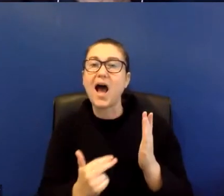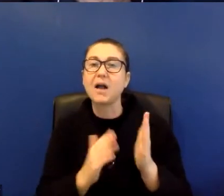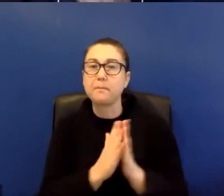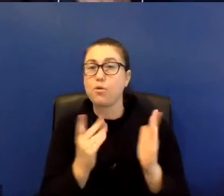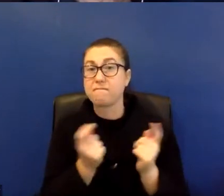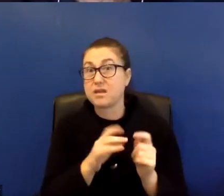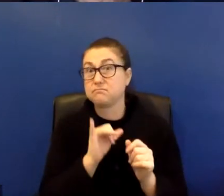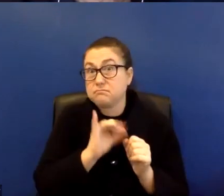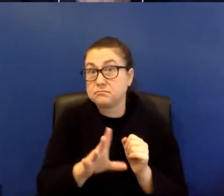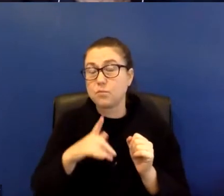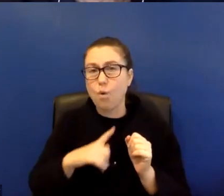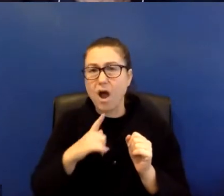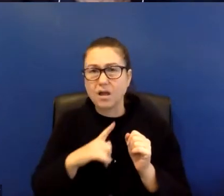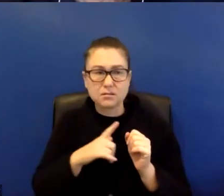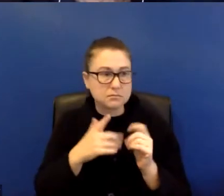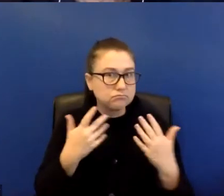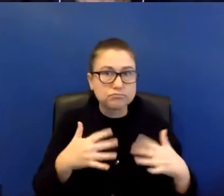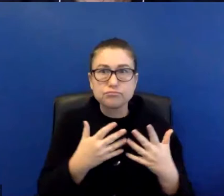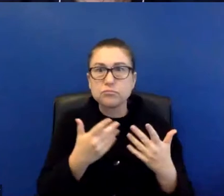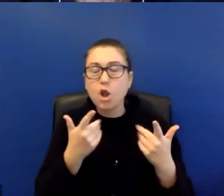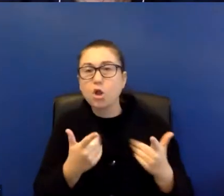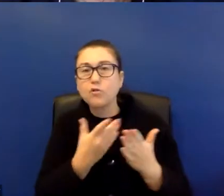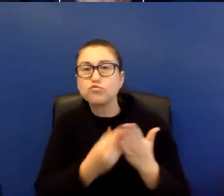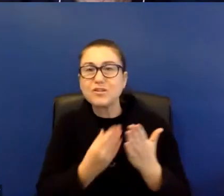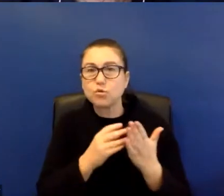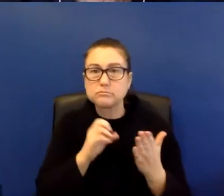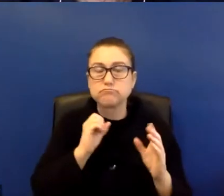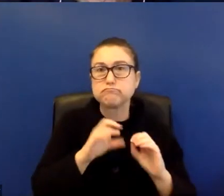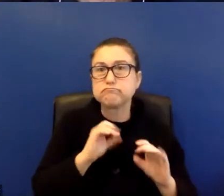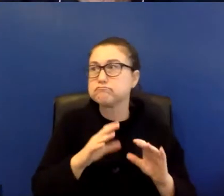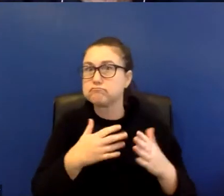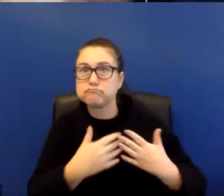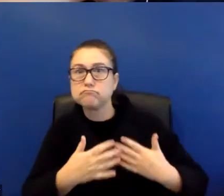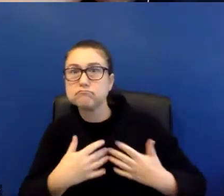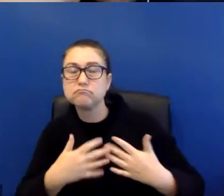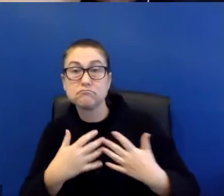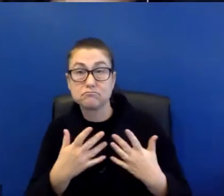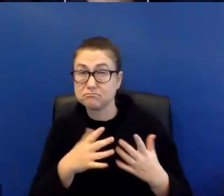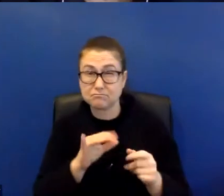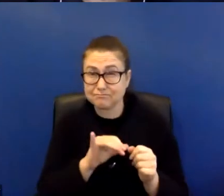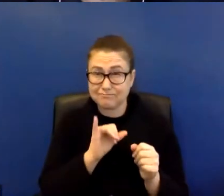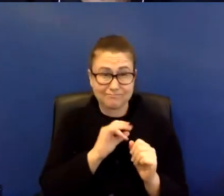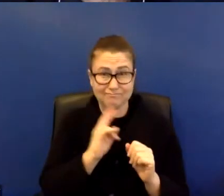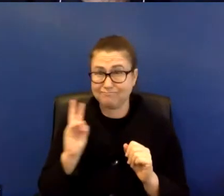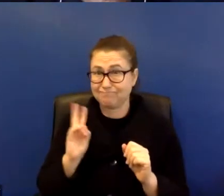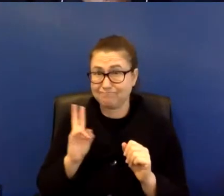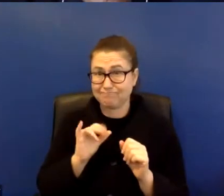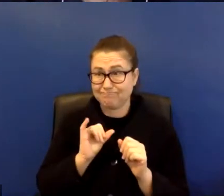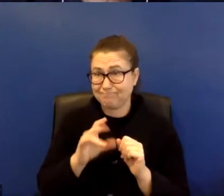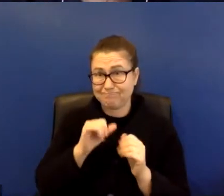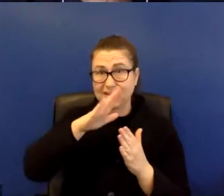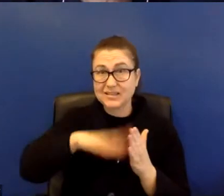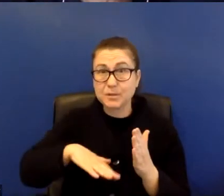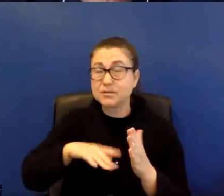energy and resources are pumped into that event. And we had a really great experience reaching a lot of